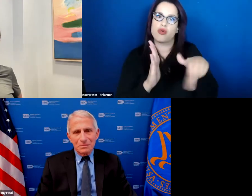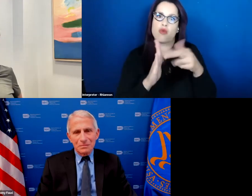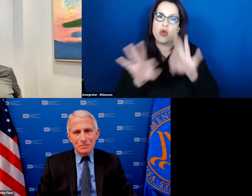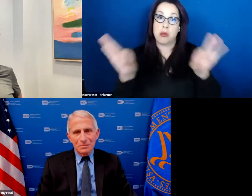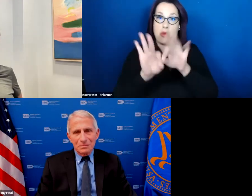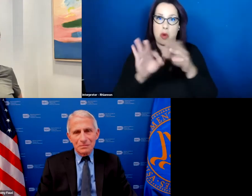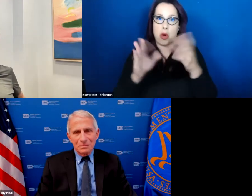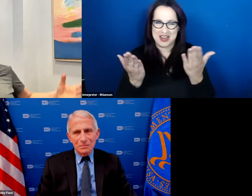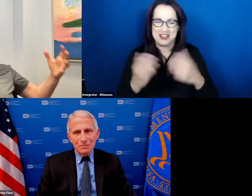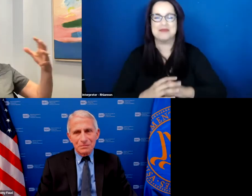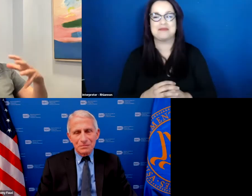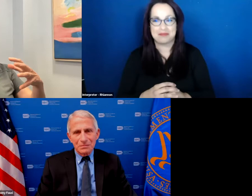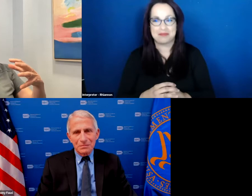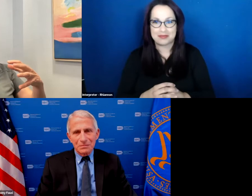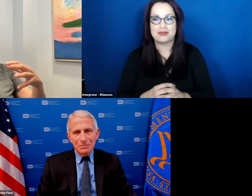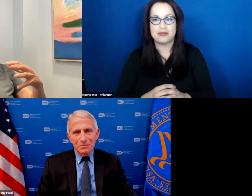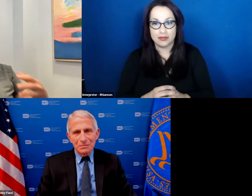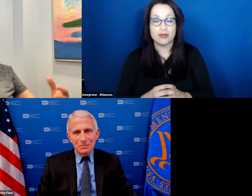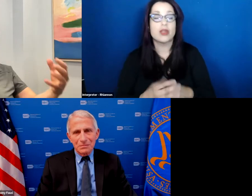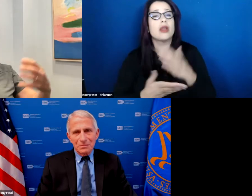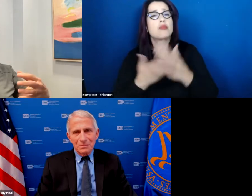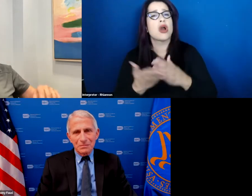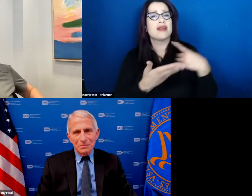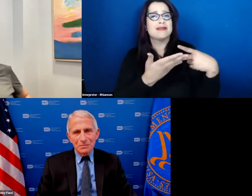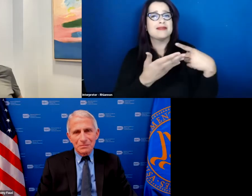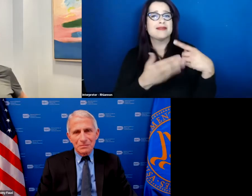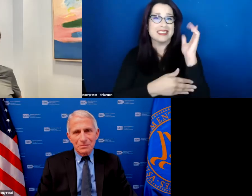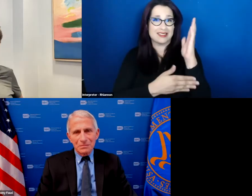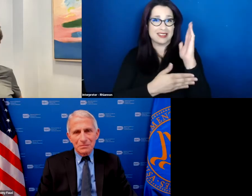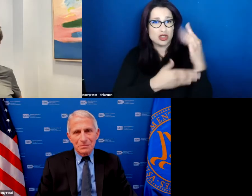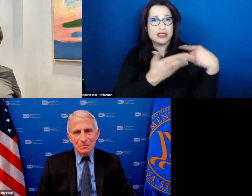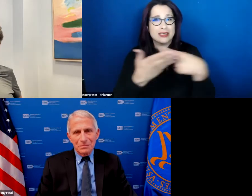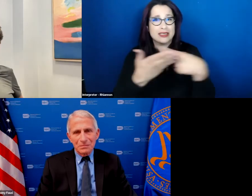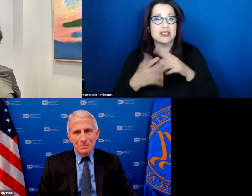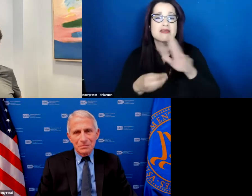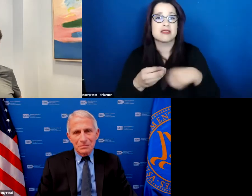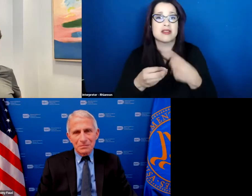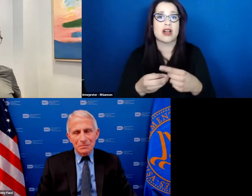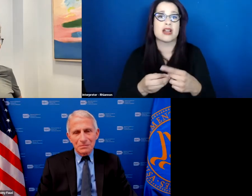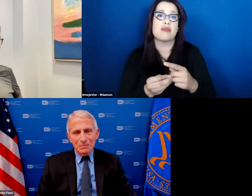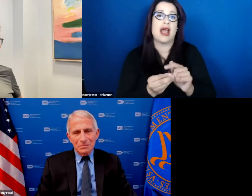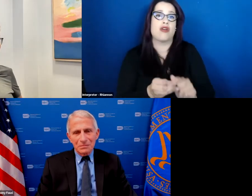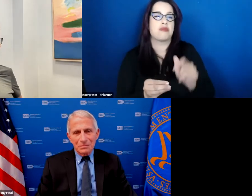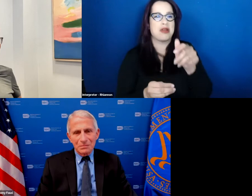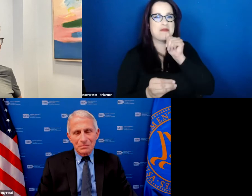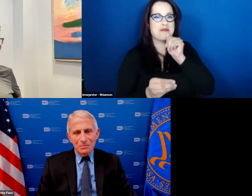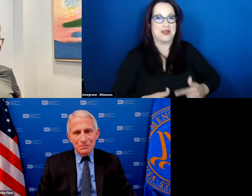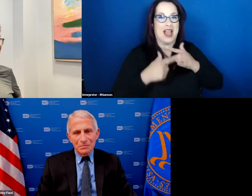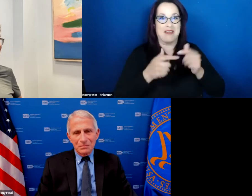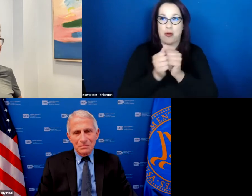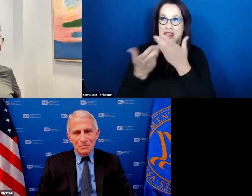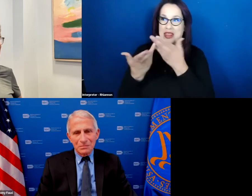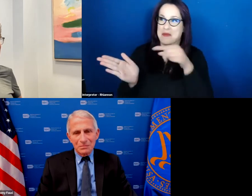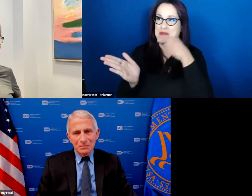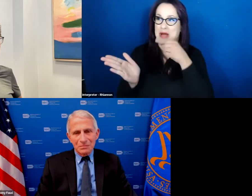is a little bit of the mixing of the public face and the personal face and so i will uh start with that introduction